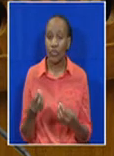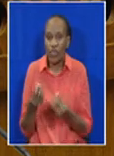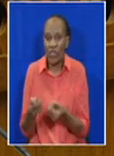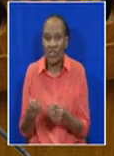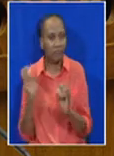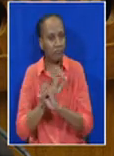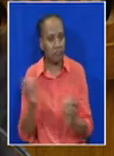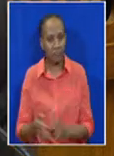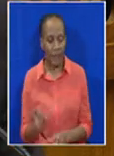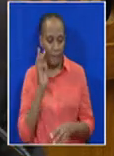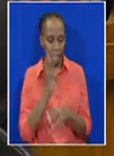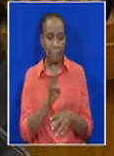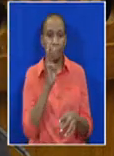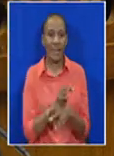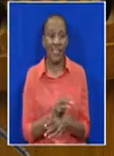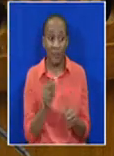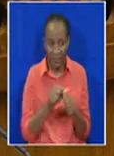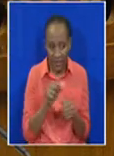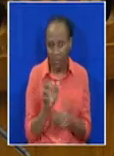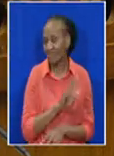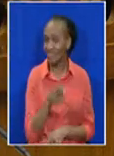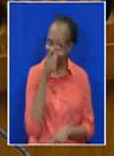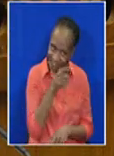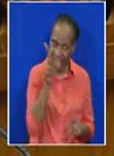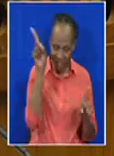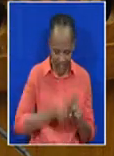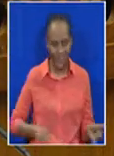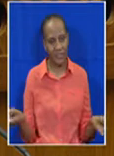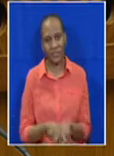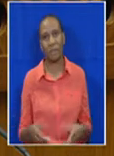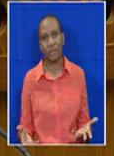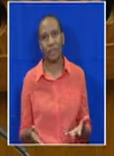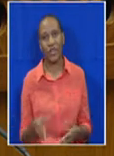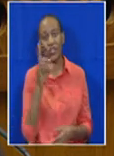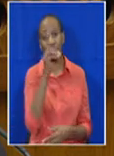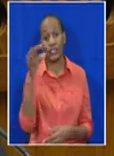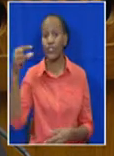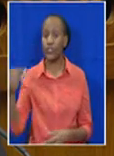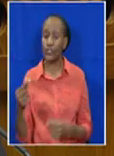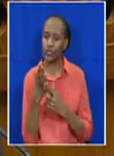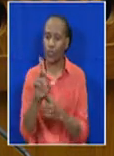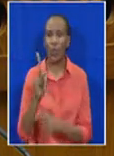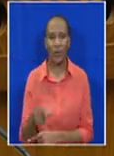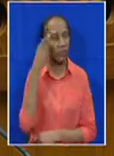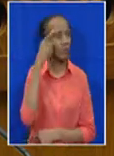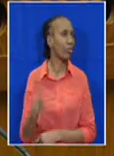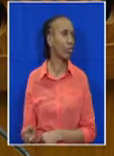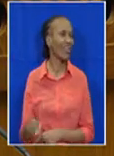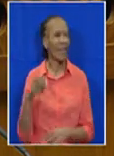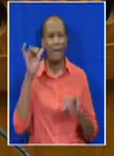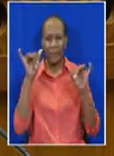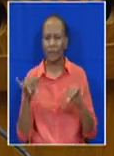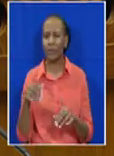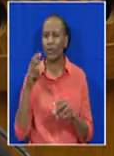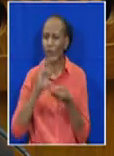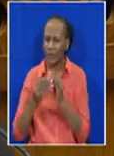The mother is not any better. She too has failed our family. The DDG has shown disregard to the plight and the cries of